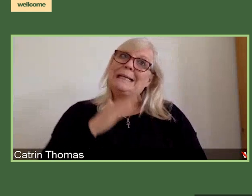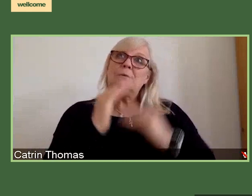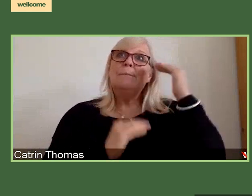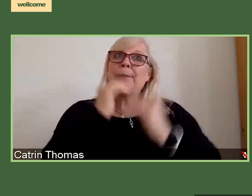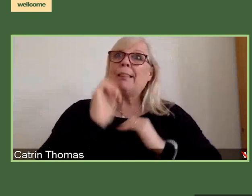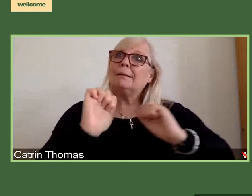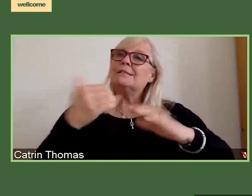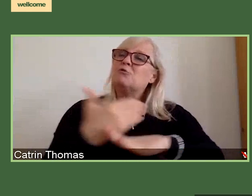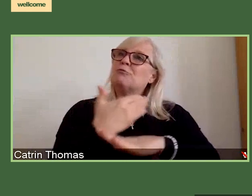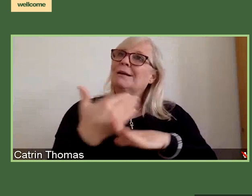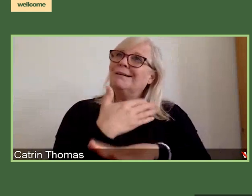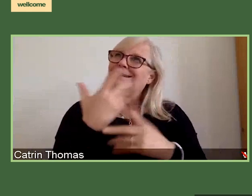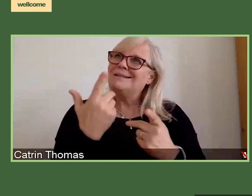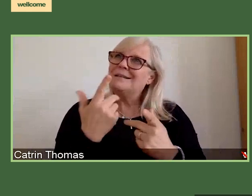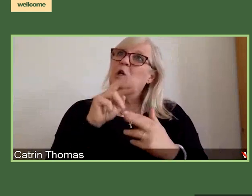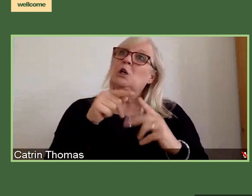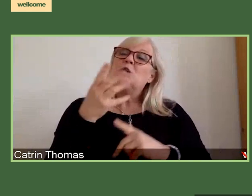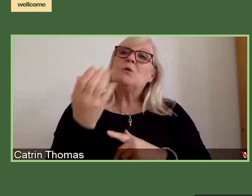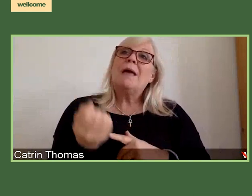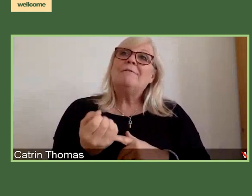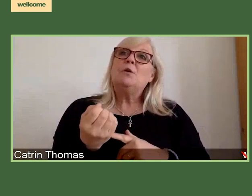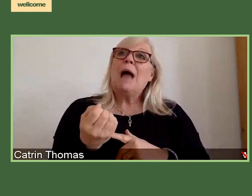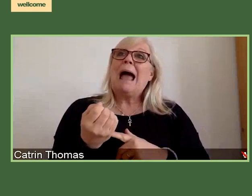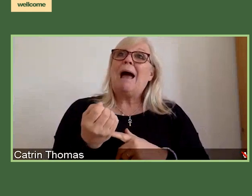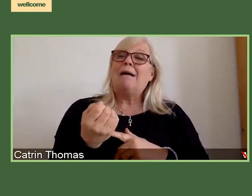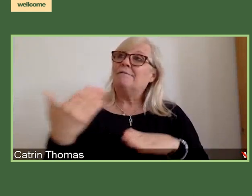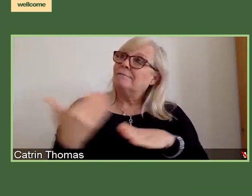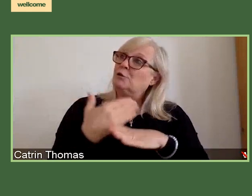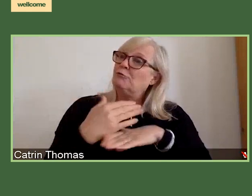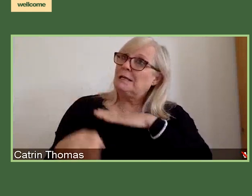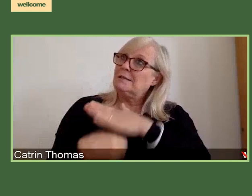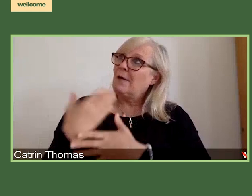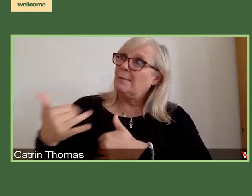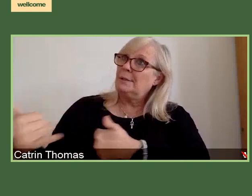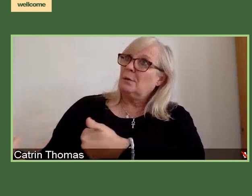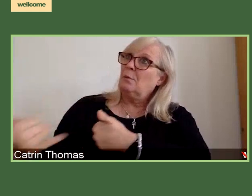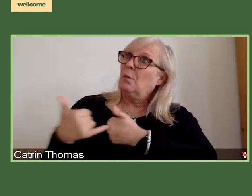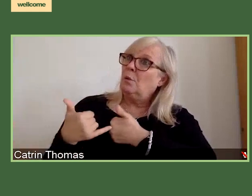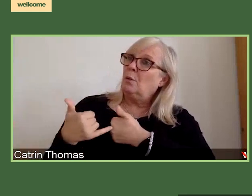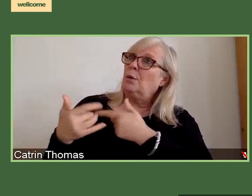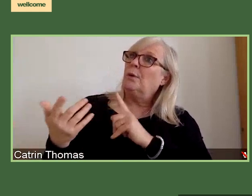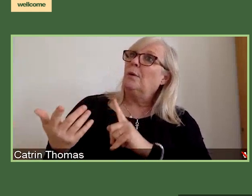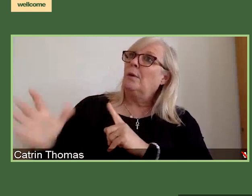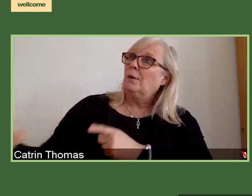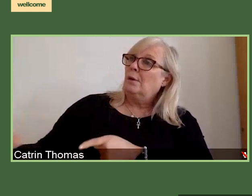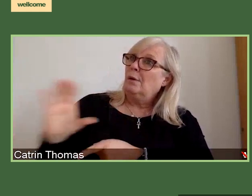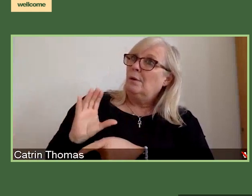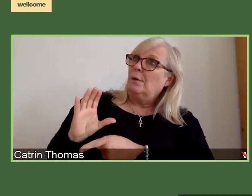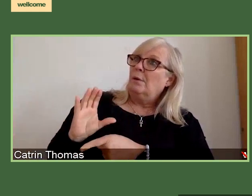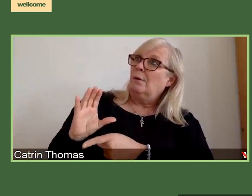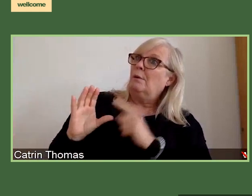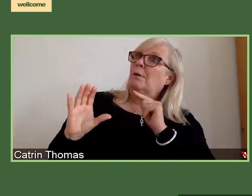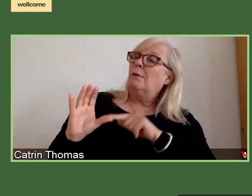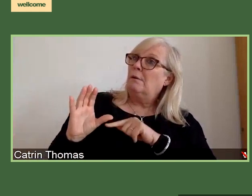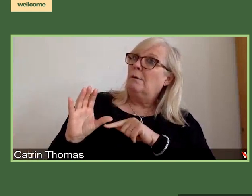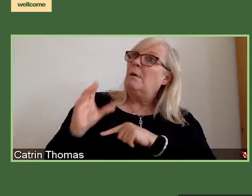So if you do hold a career development award, for example, yes, by all means, apply for a project grant